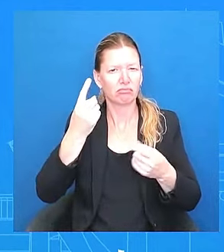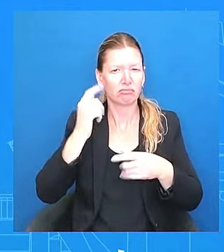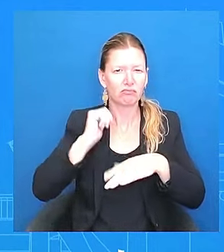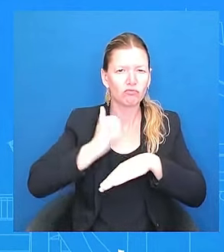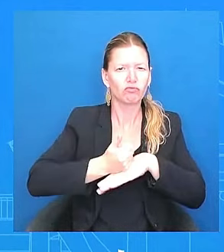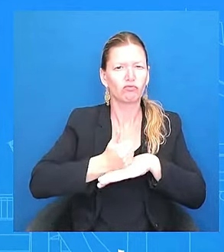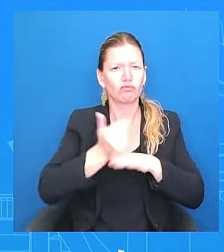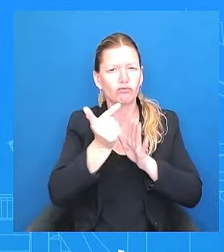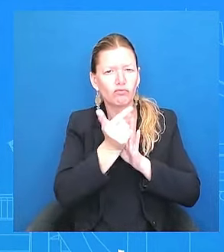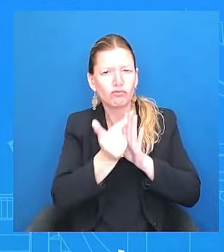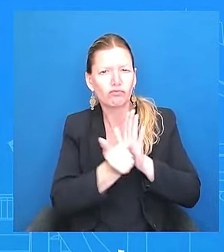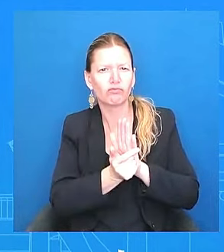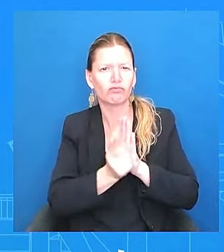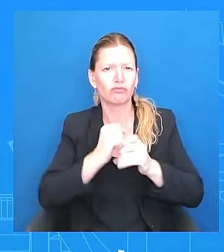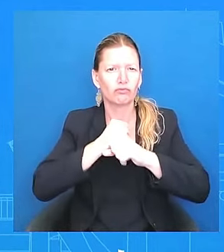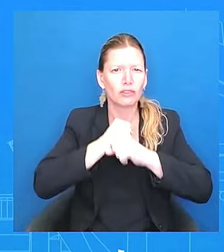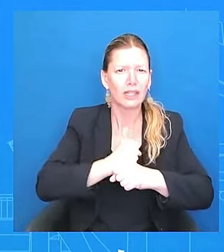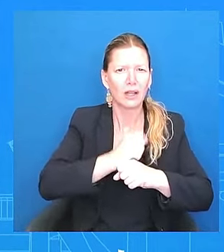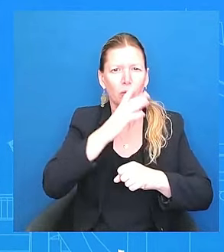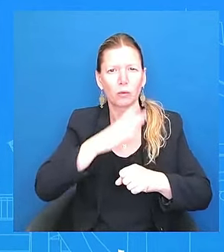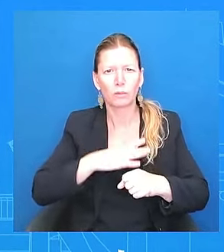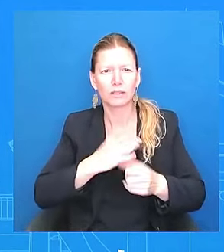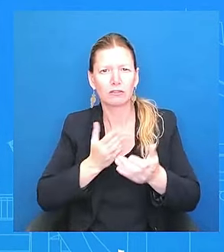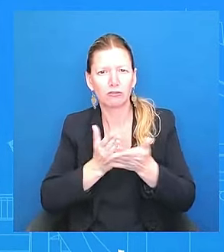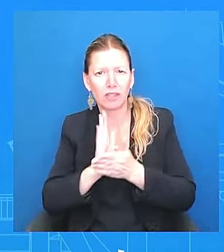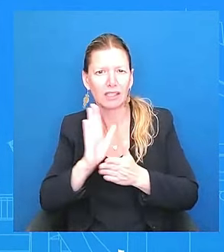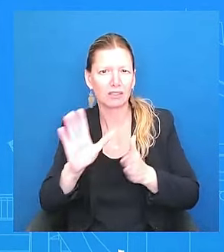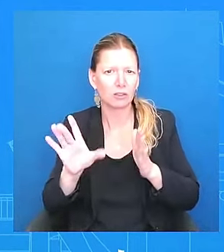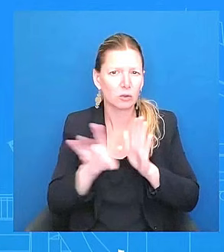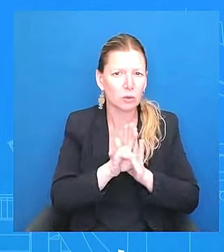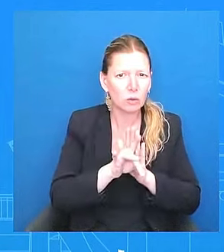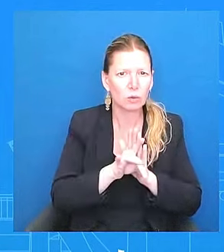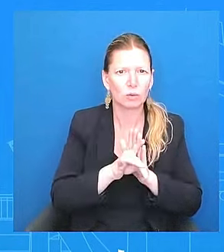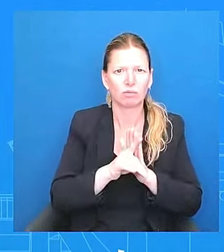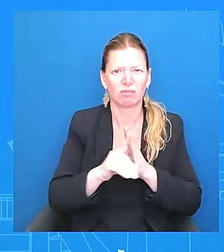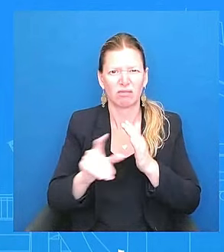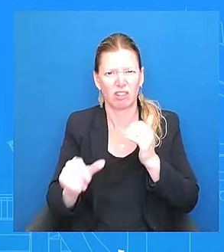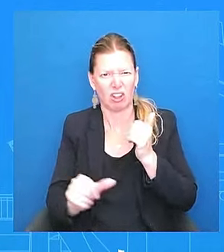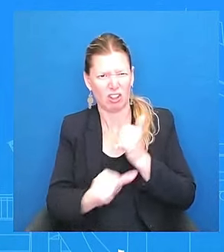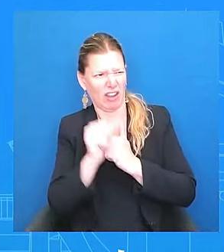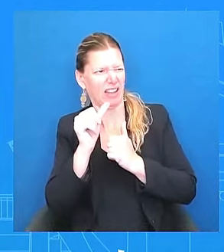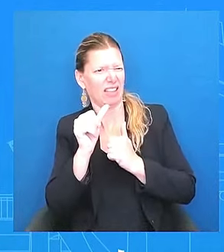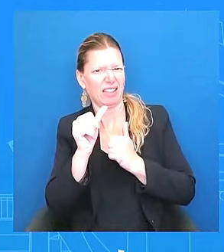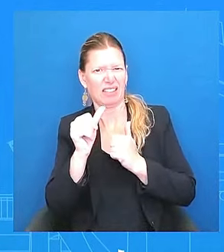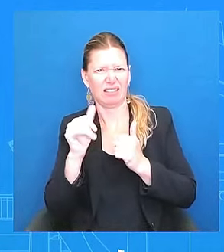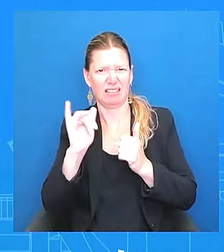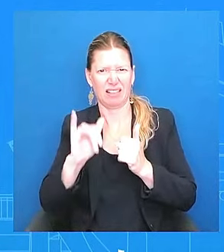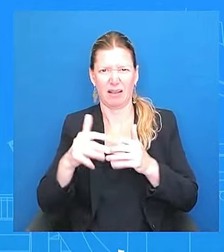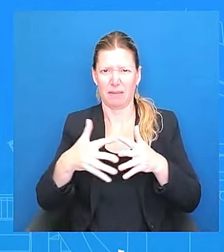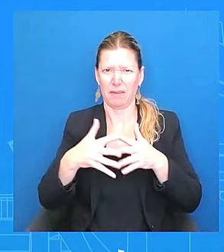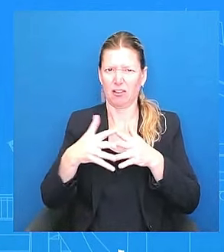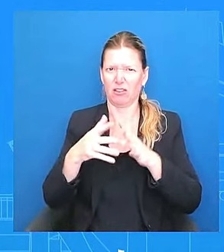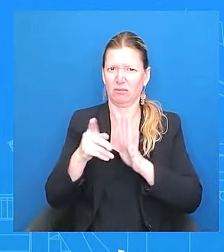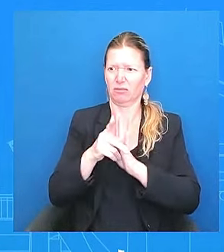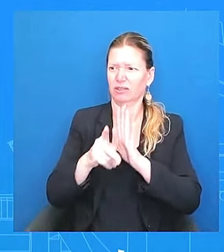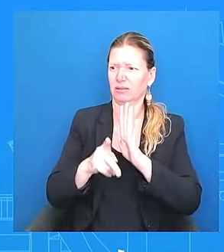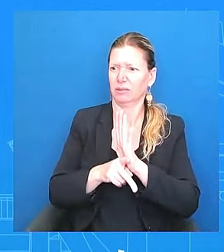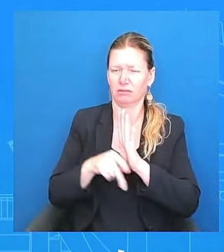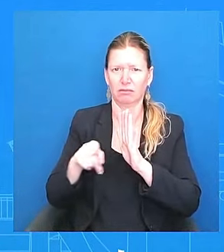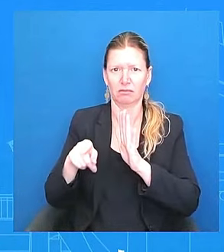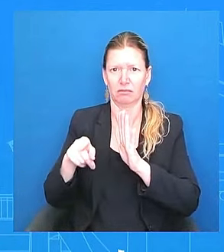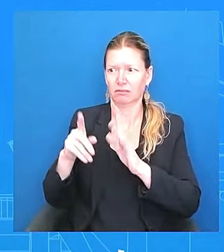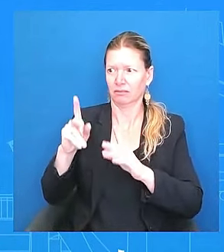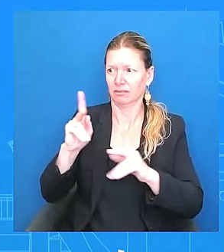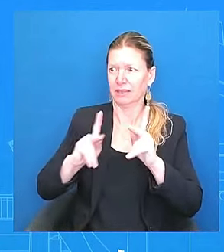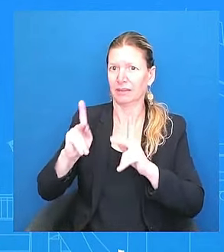American principle that no one is above the law. And so this is why the president came back. And that's what he